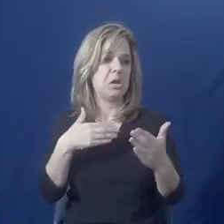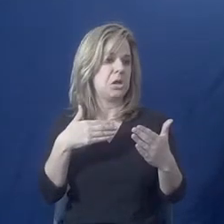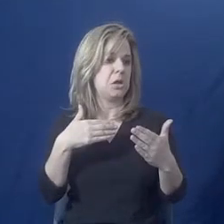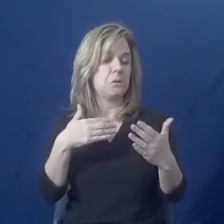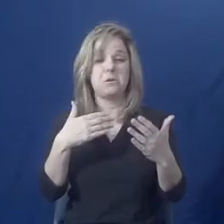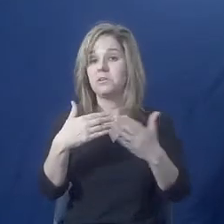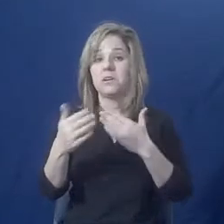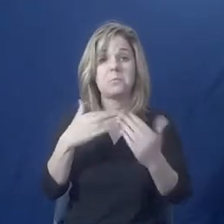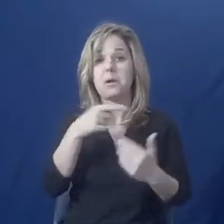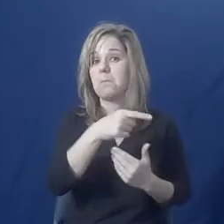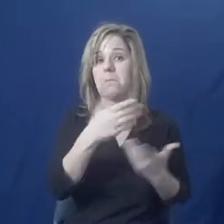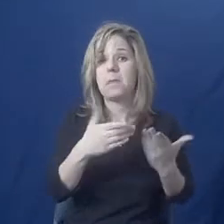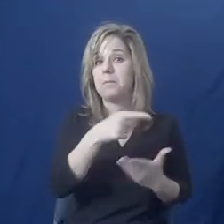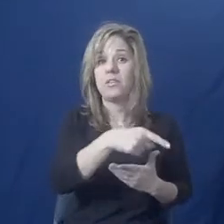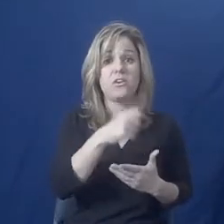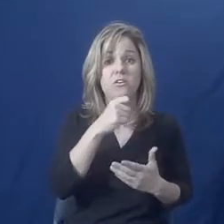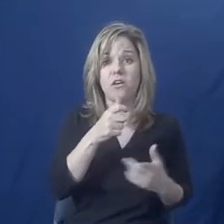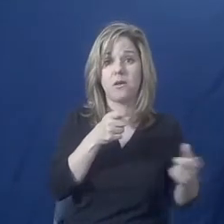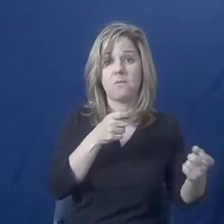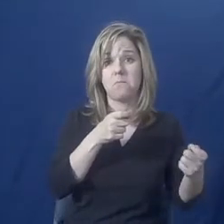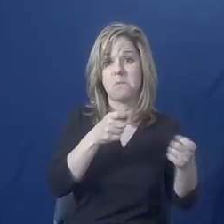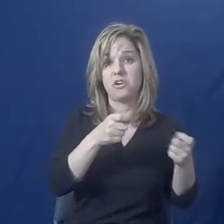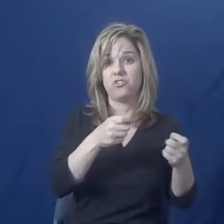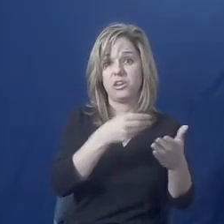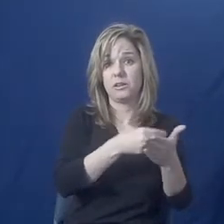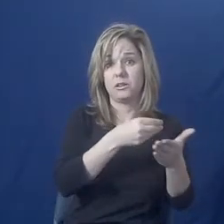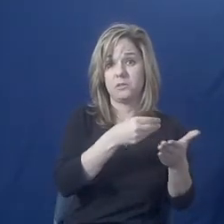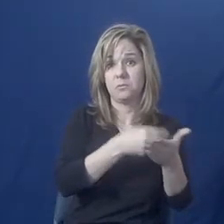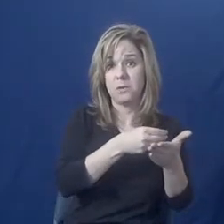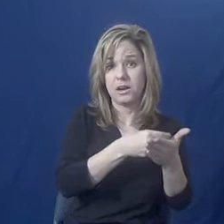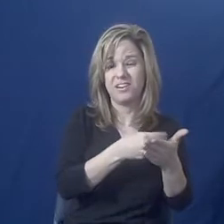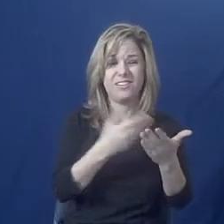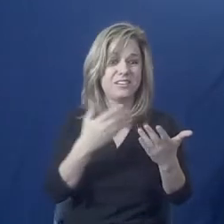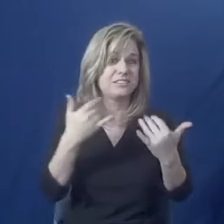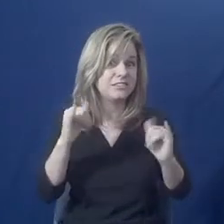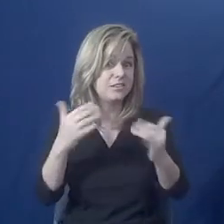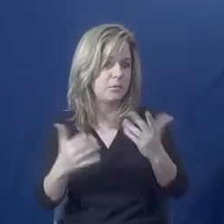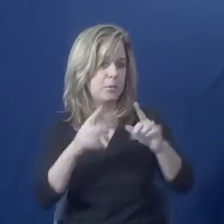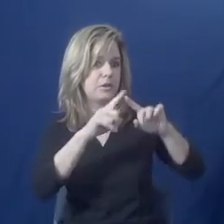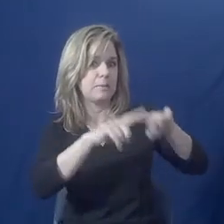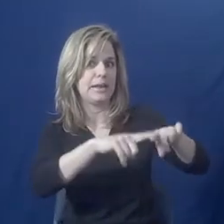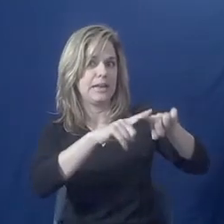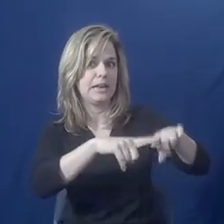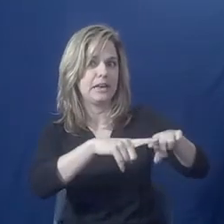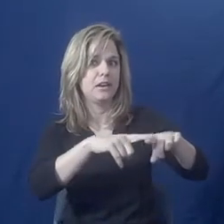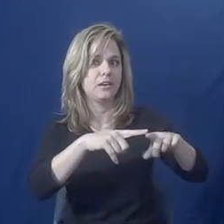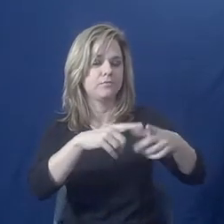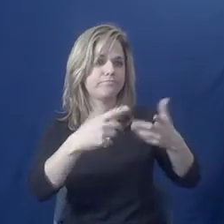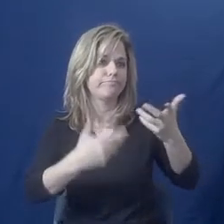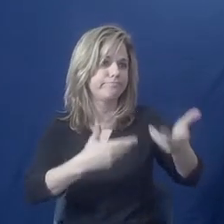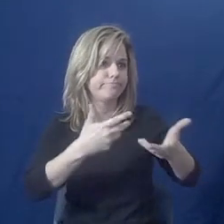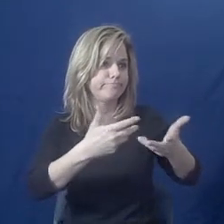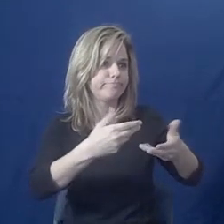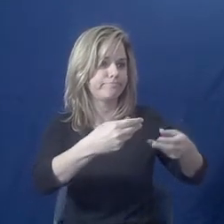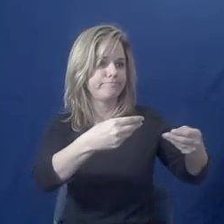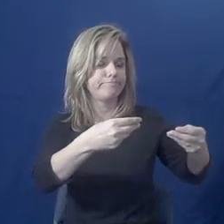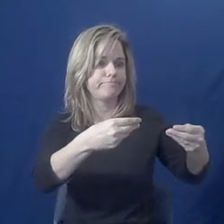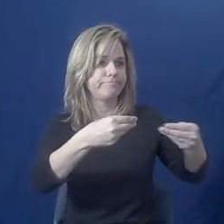manipulating your money, you may depend on them for financial,